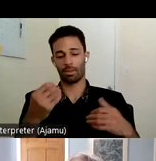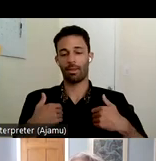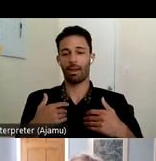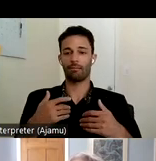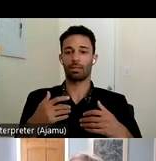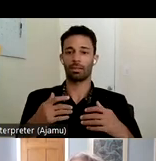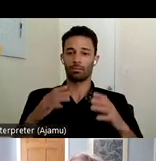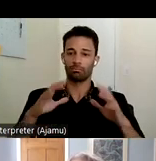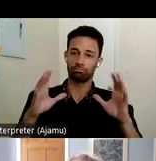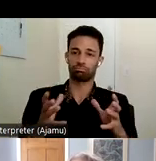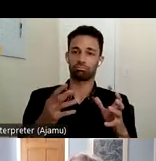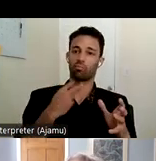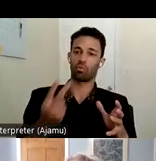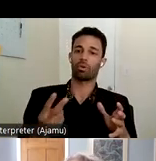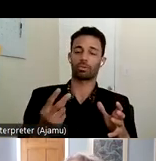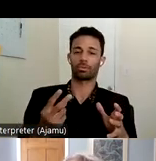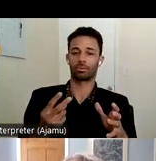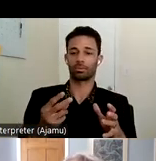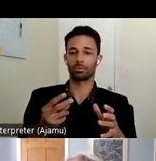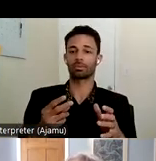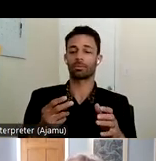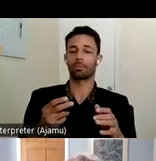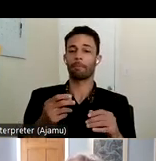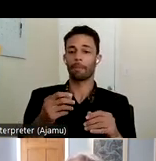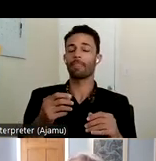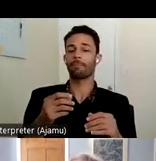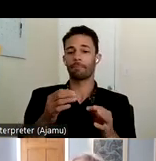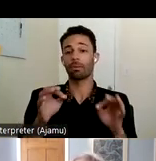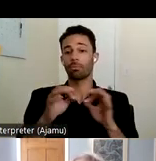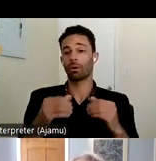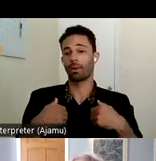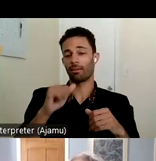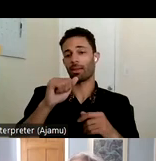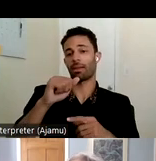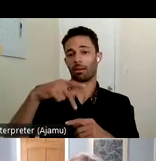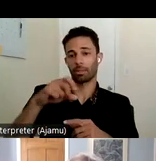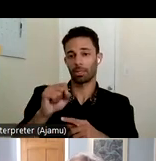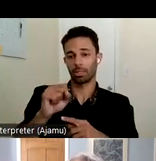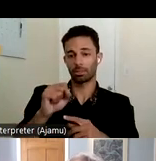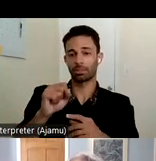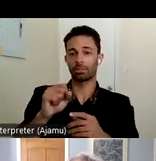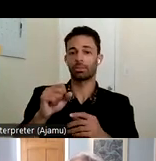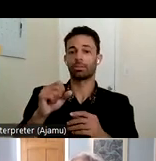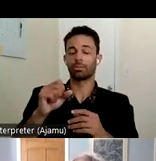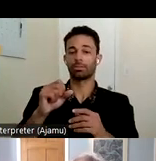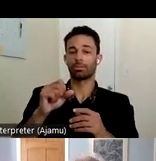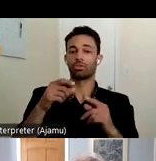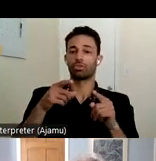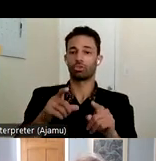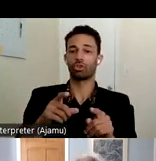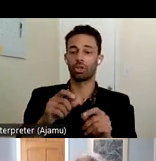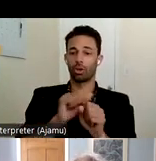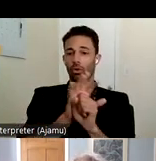it was to have a APS point person in Sacramento uh recently when the COVID funding came down